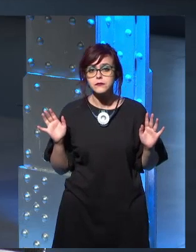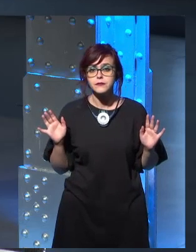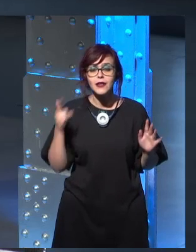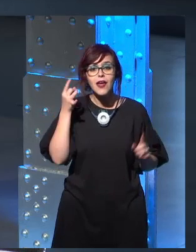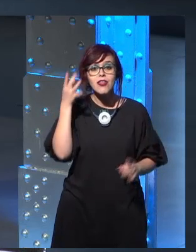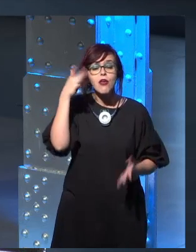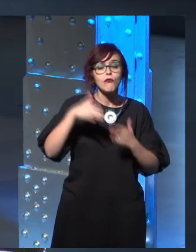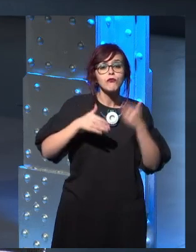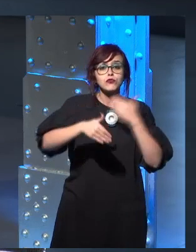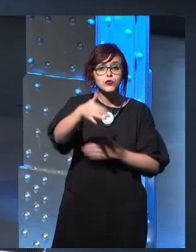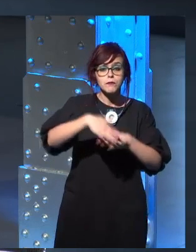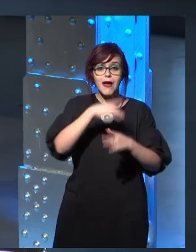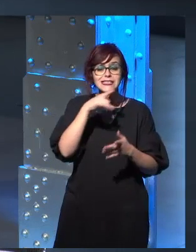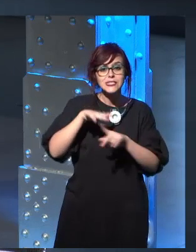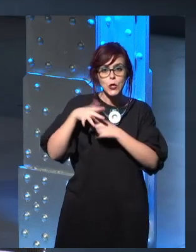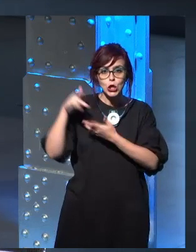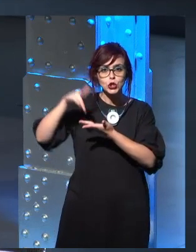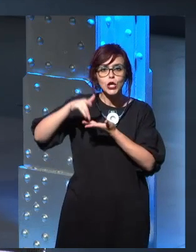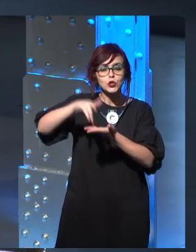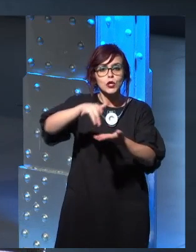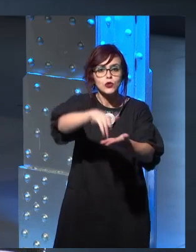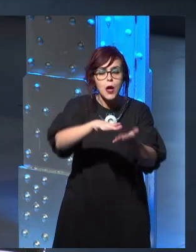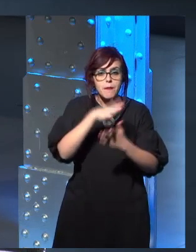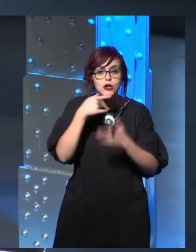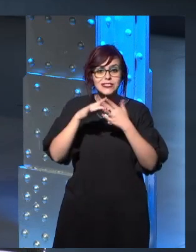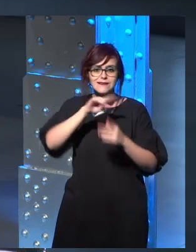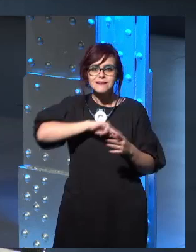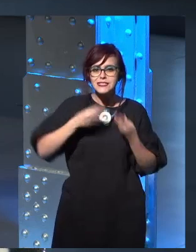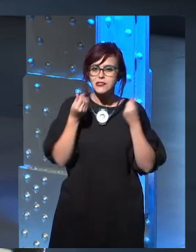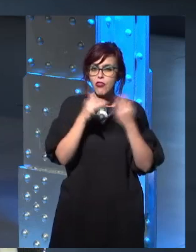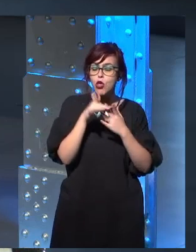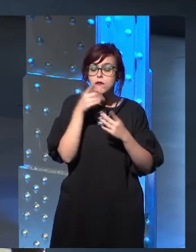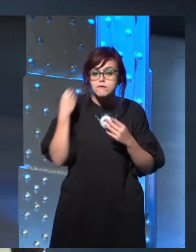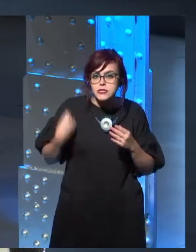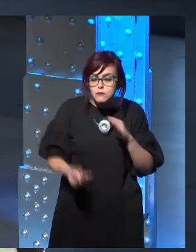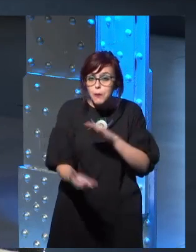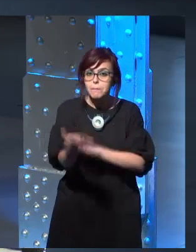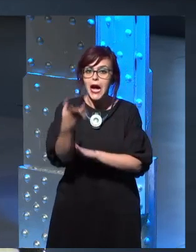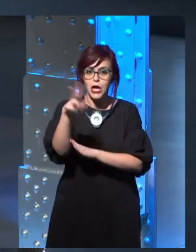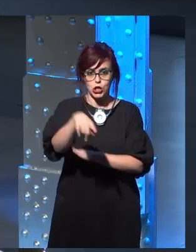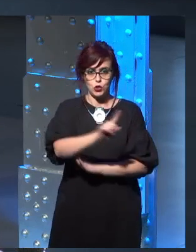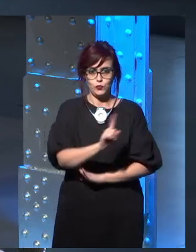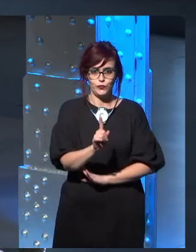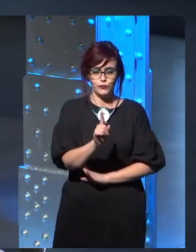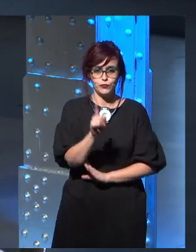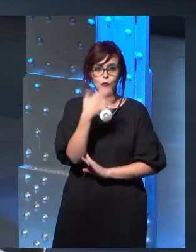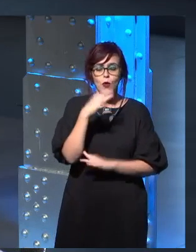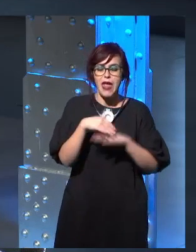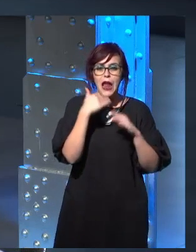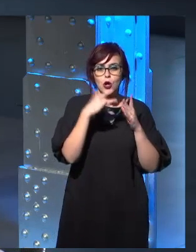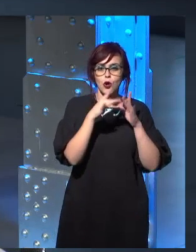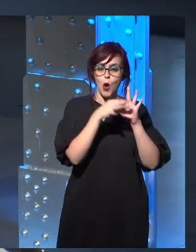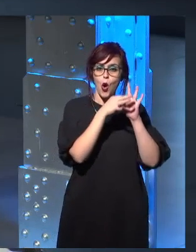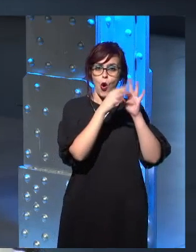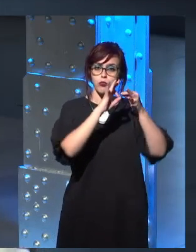same. It may not be completely congruent. It might not all fit together in the same way.